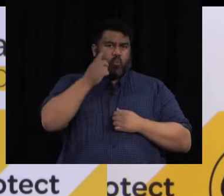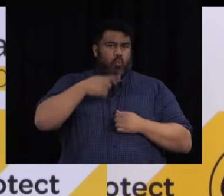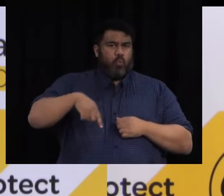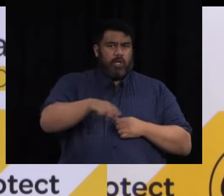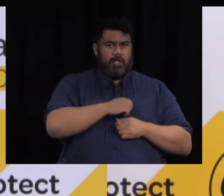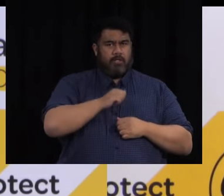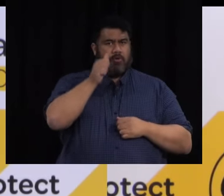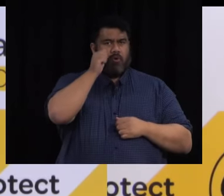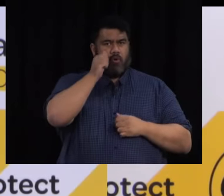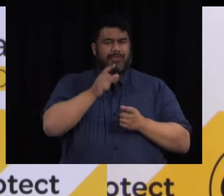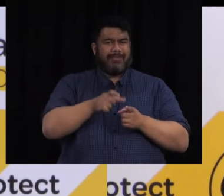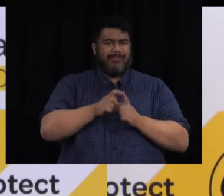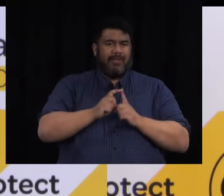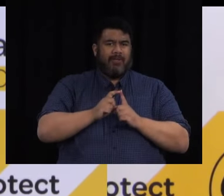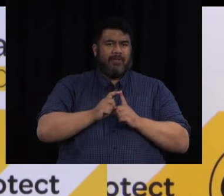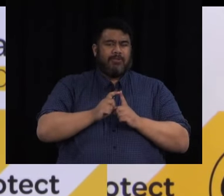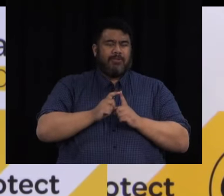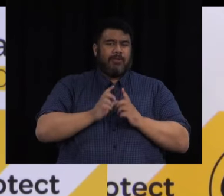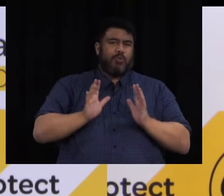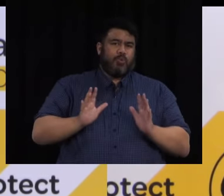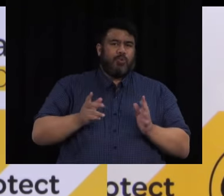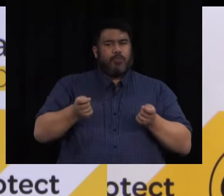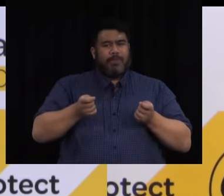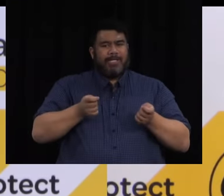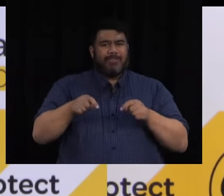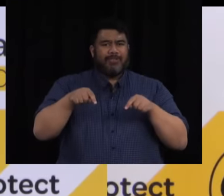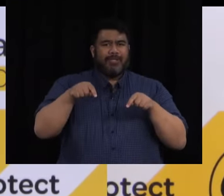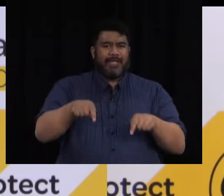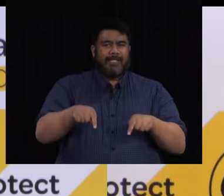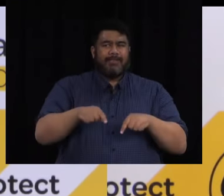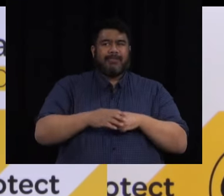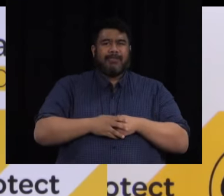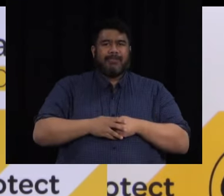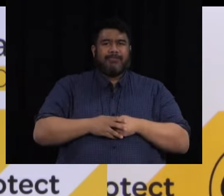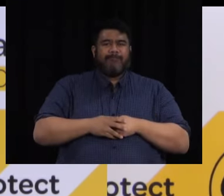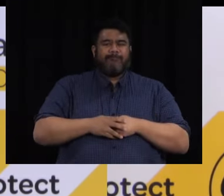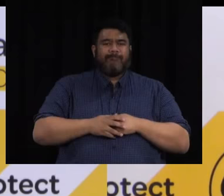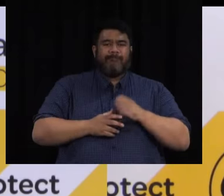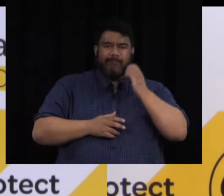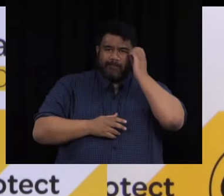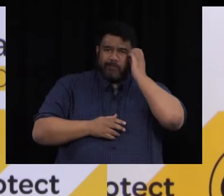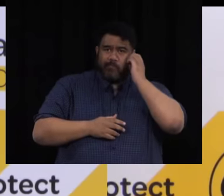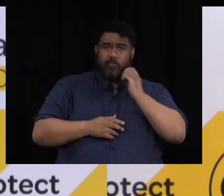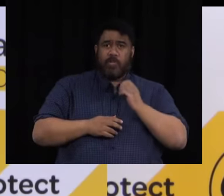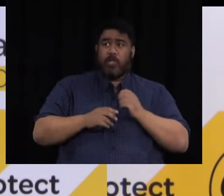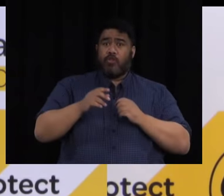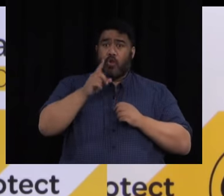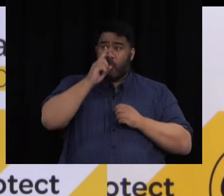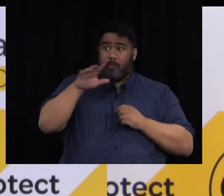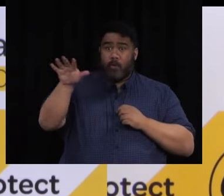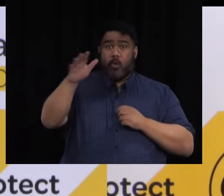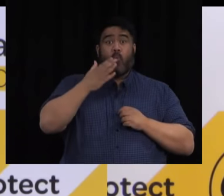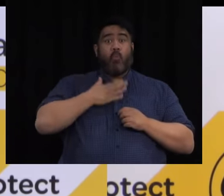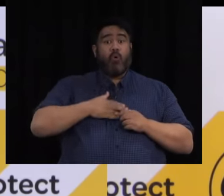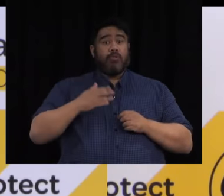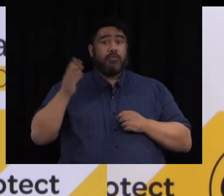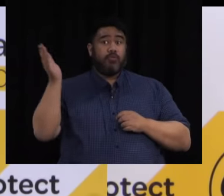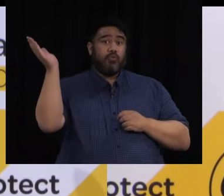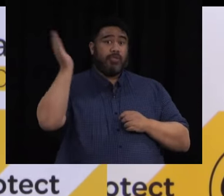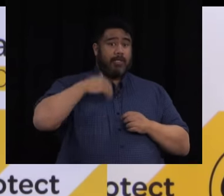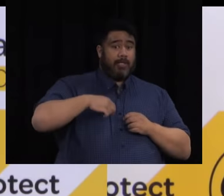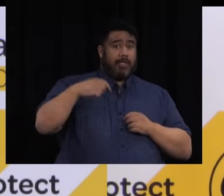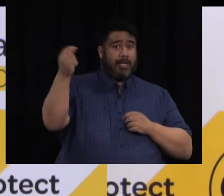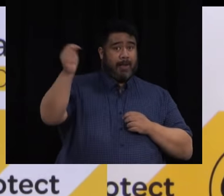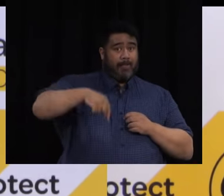acknowledge that it creates a difficulty. The reality though is that many of those people wanting to come to New Zealand from abroad,